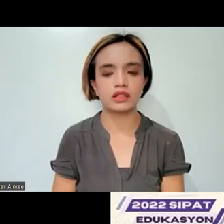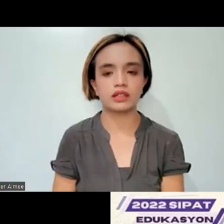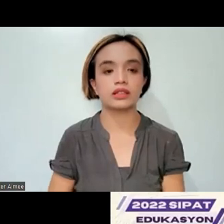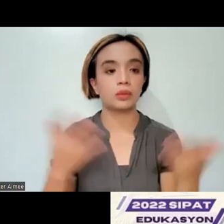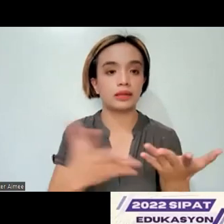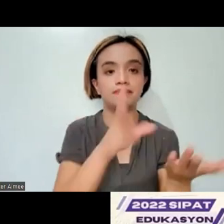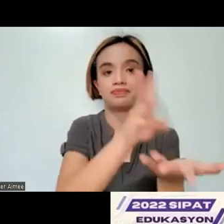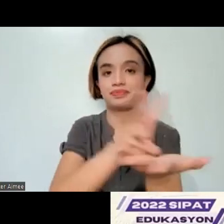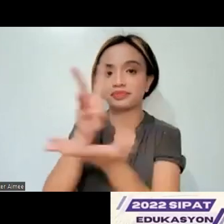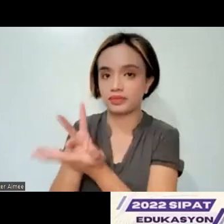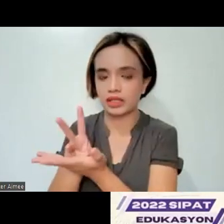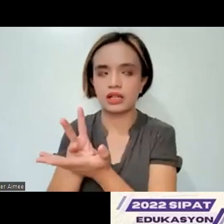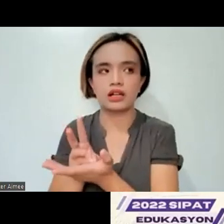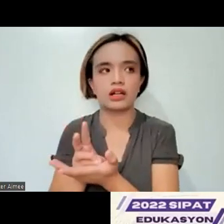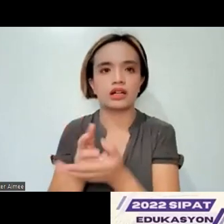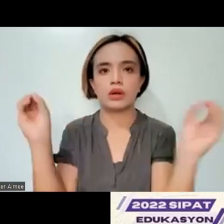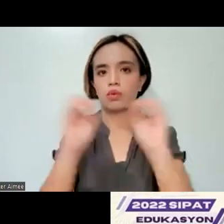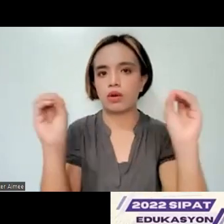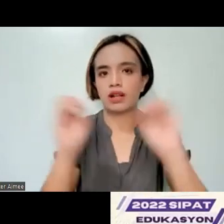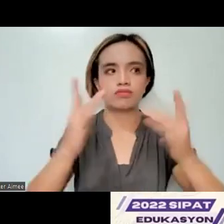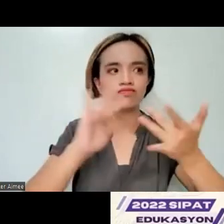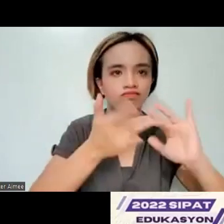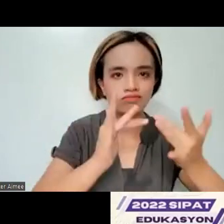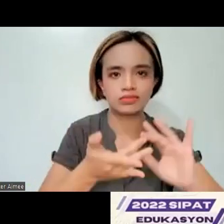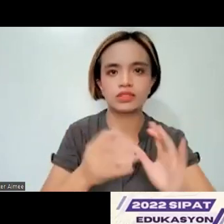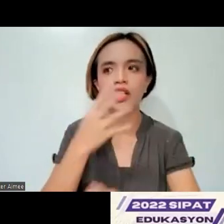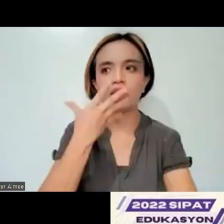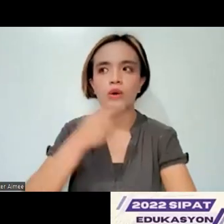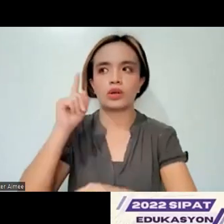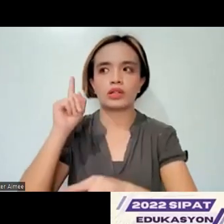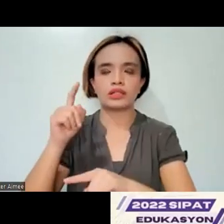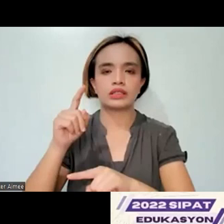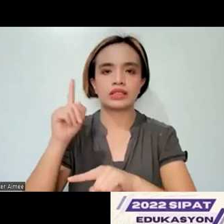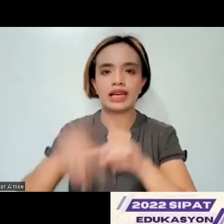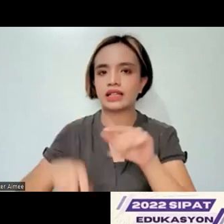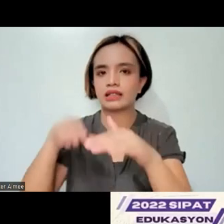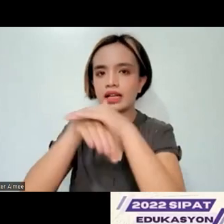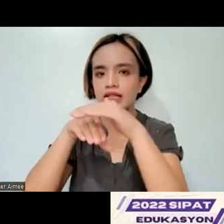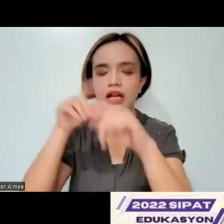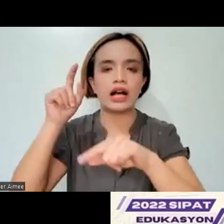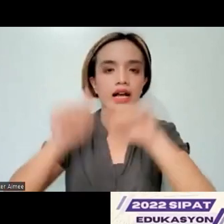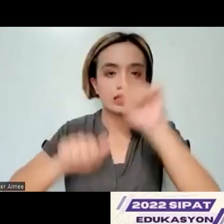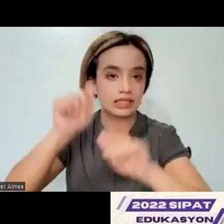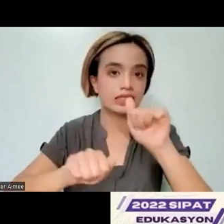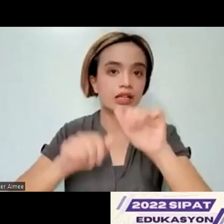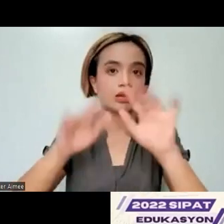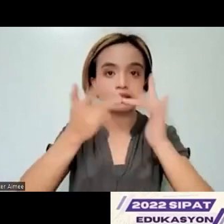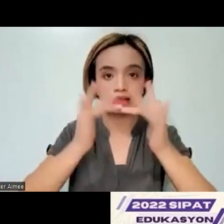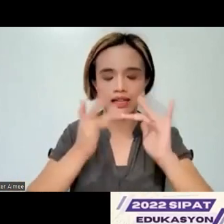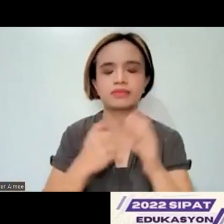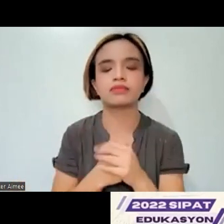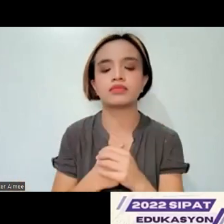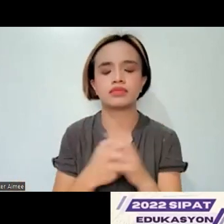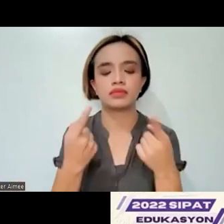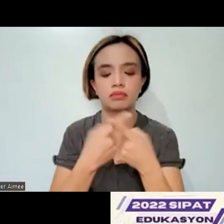that have no connectivity, so cannot be assessed online, but are also